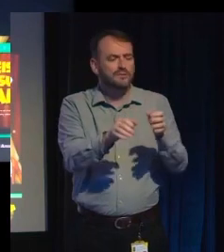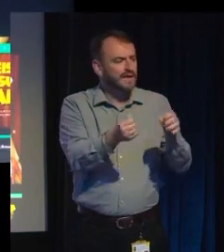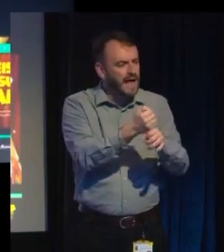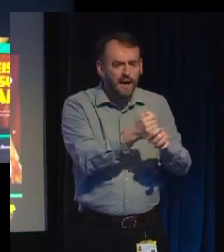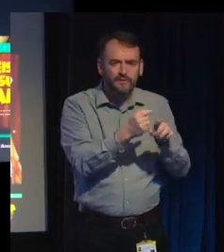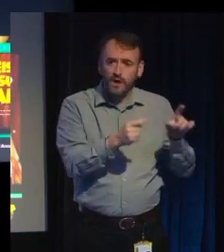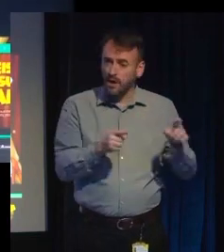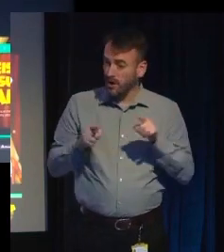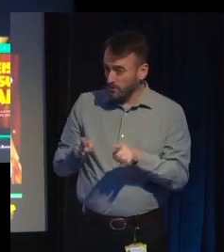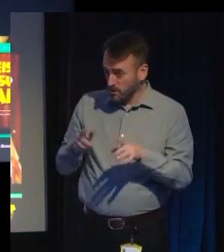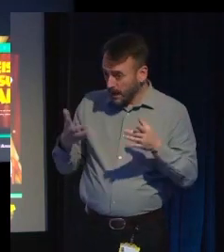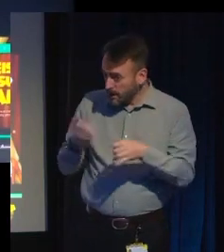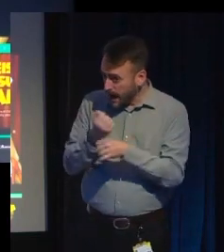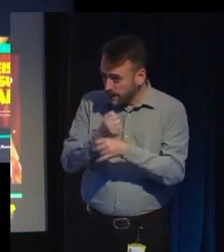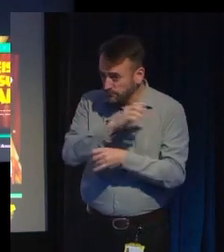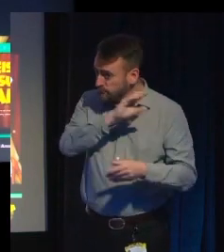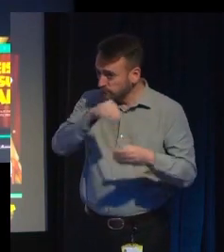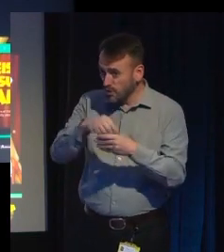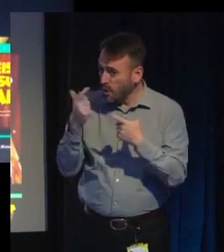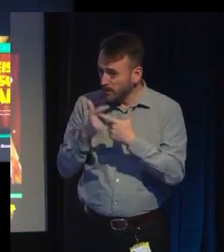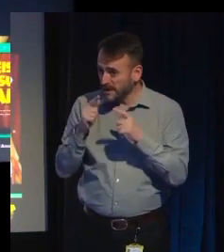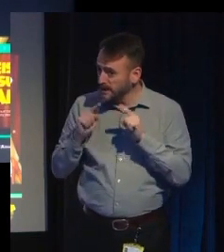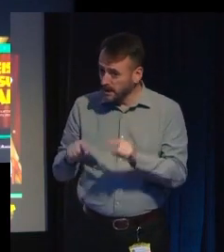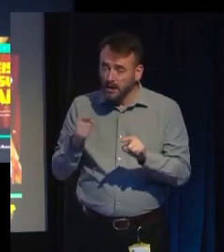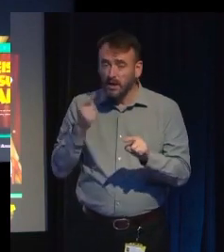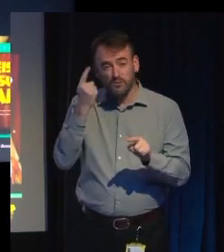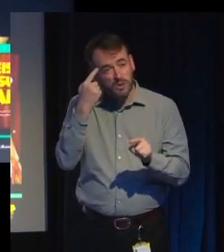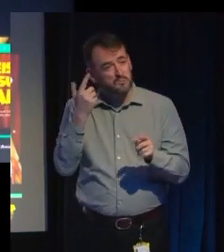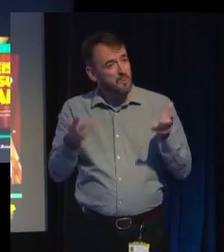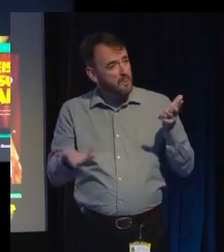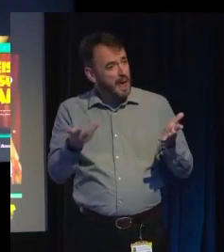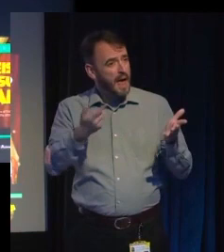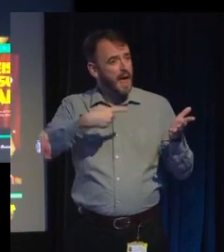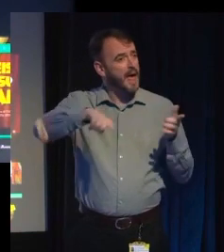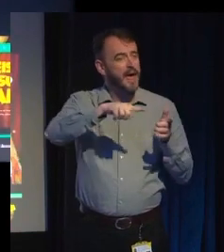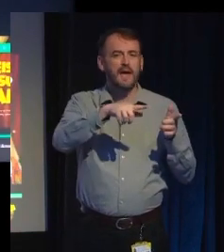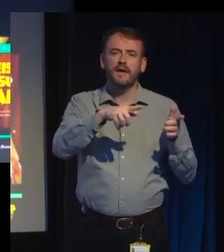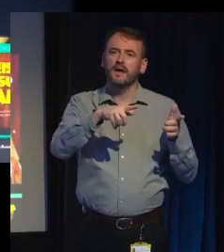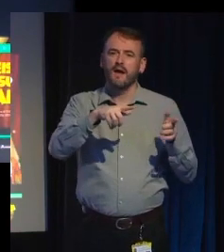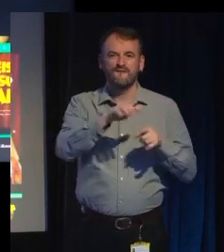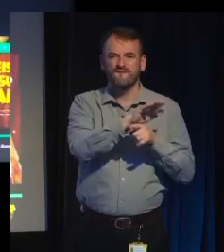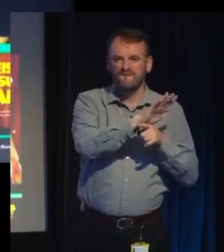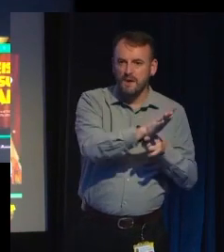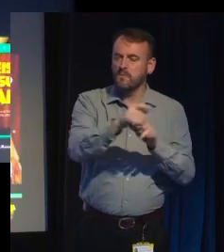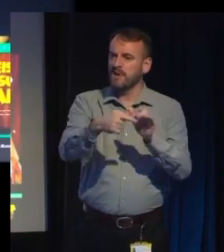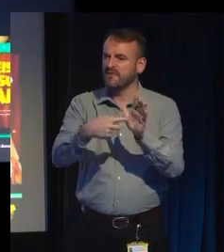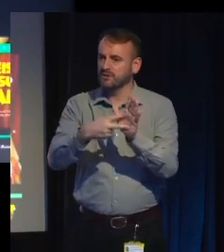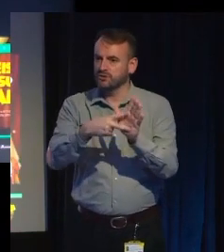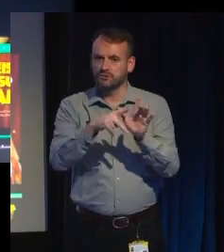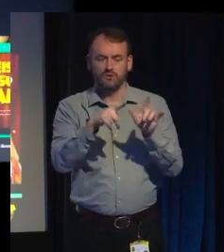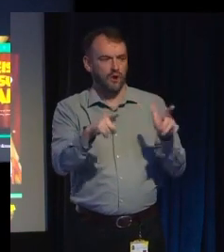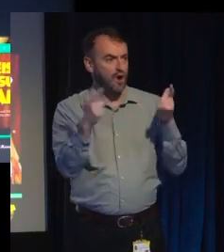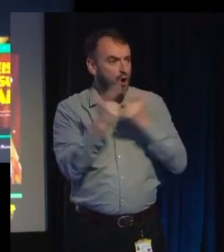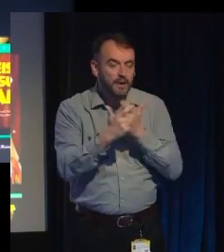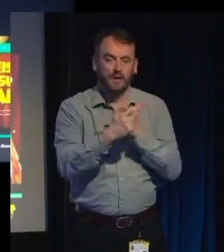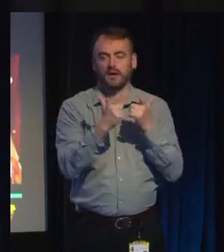games, not when you compare it to the big genres in film and television. So